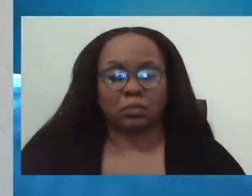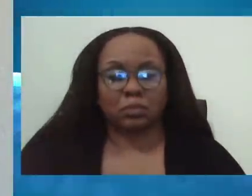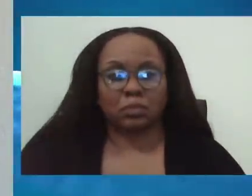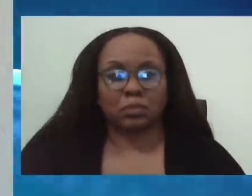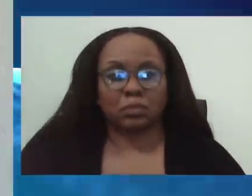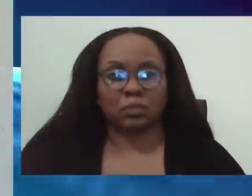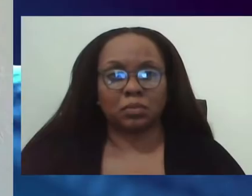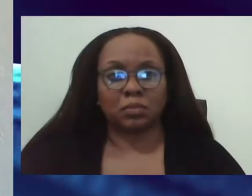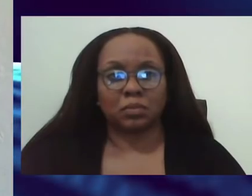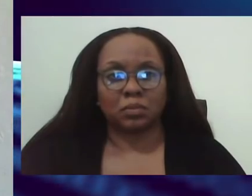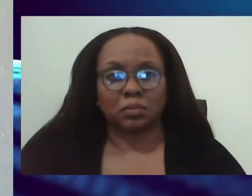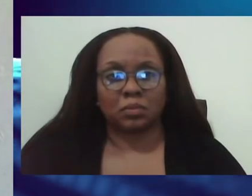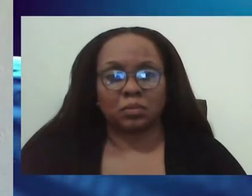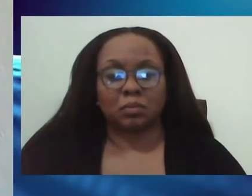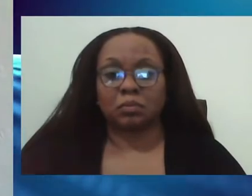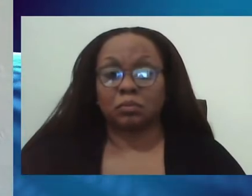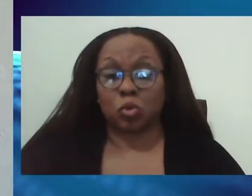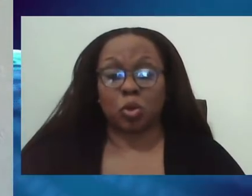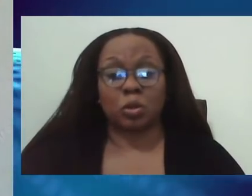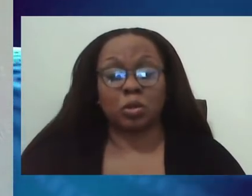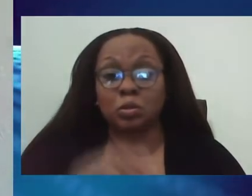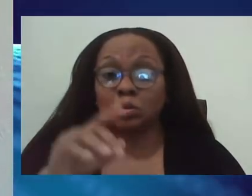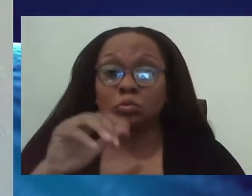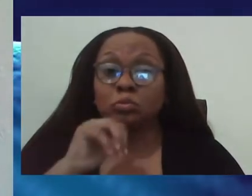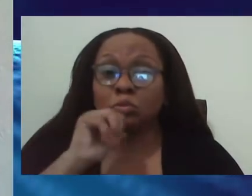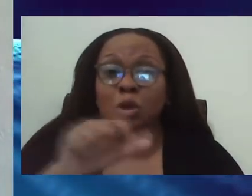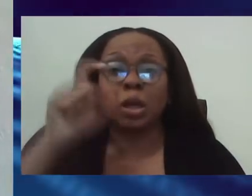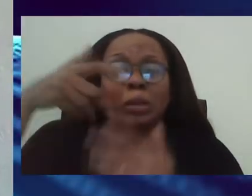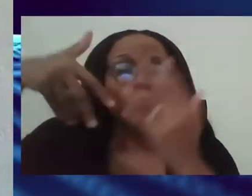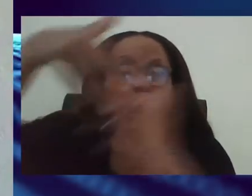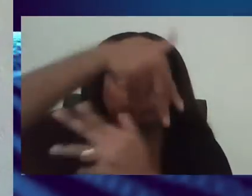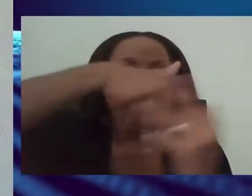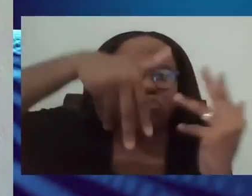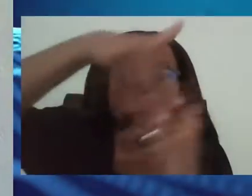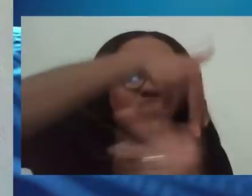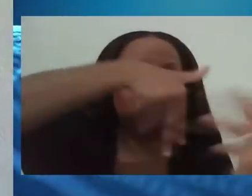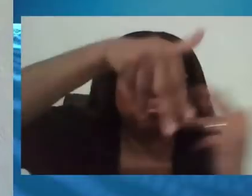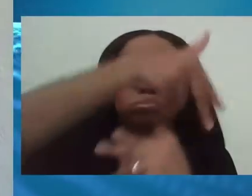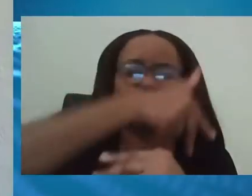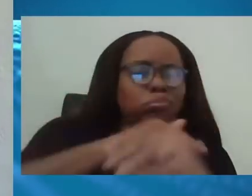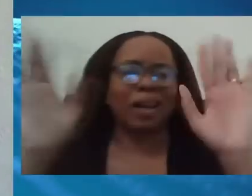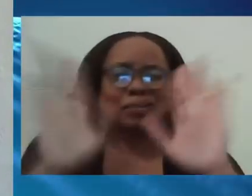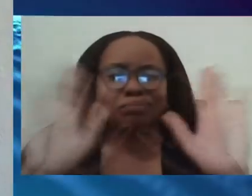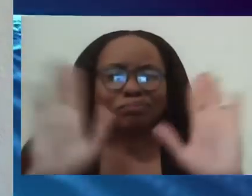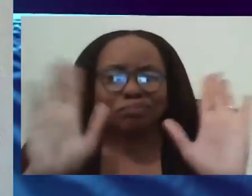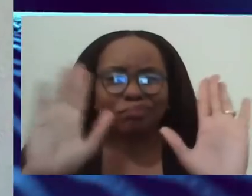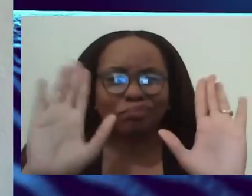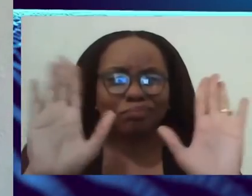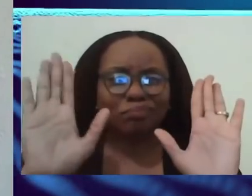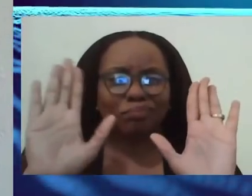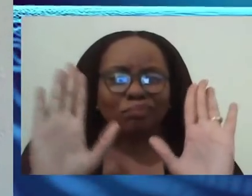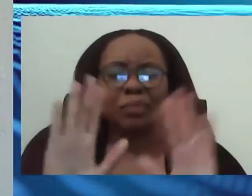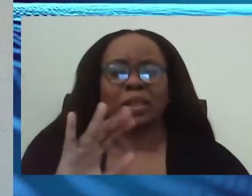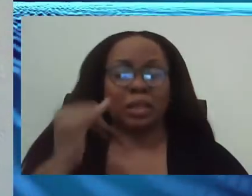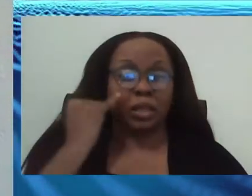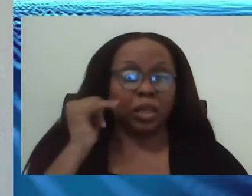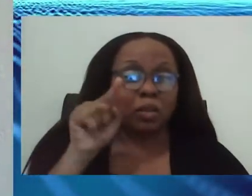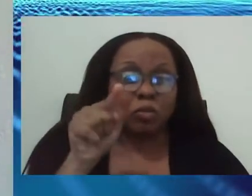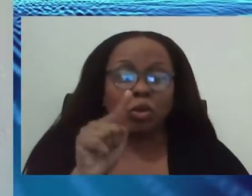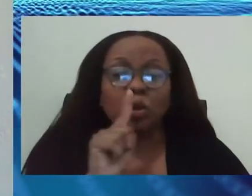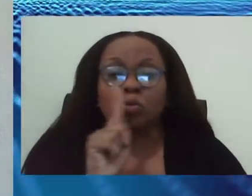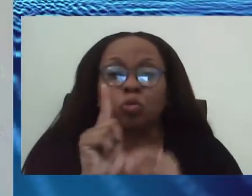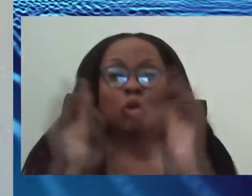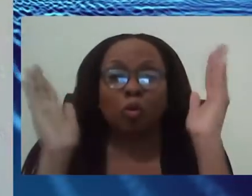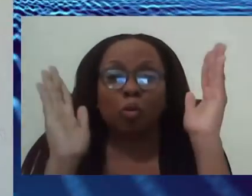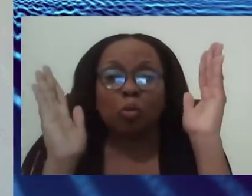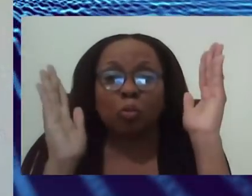doing really, saying to you, stay away from persons so that you, the social distance. So if you are in a, in a, in an enclosed space, it should be down